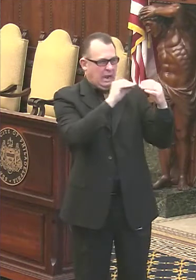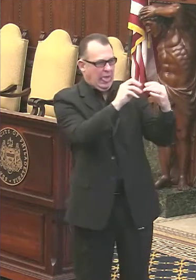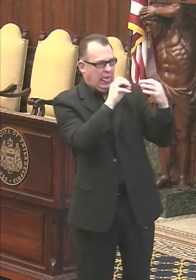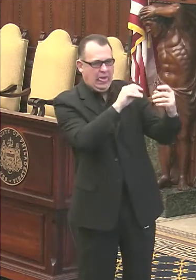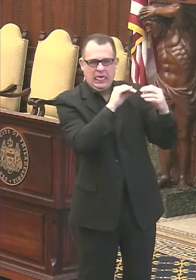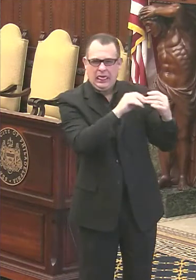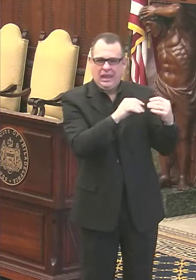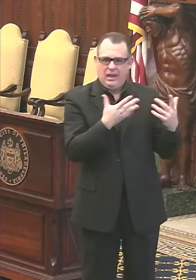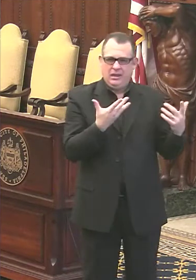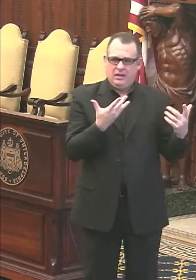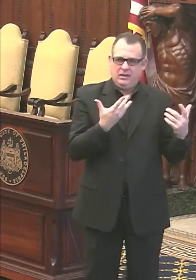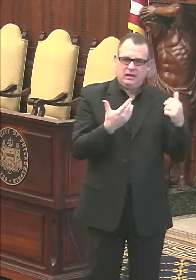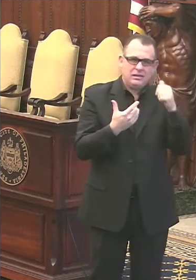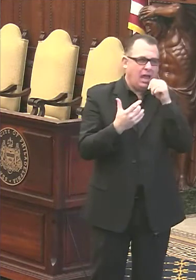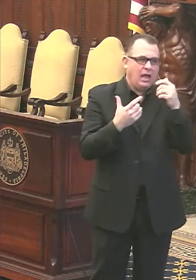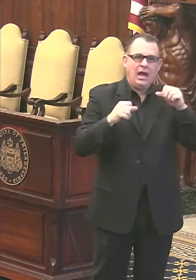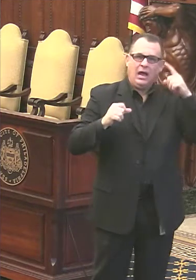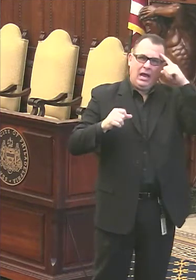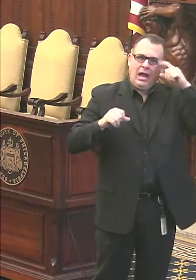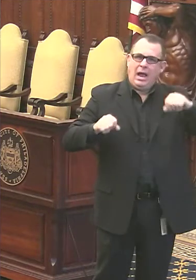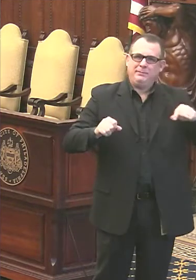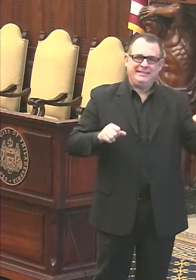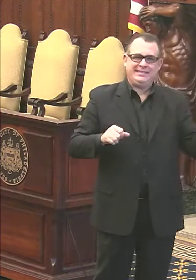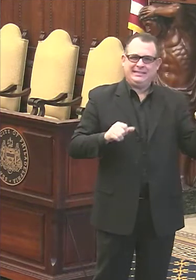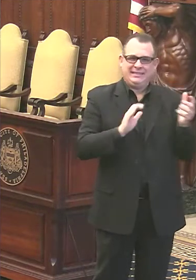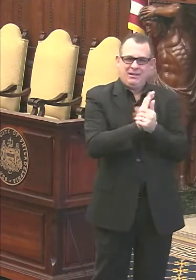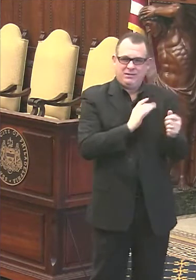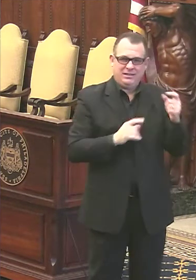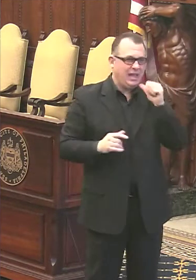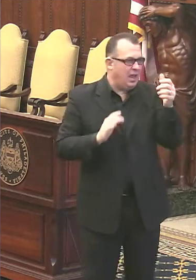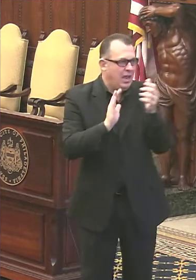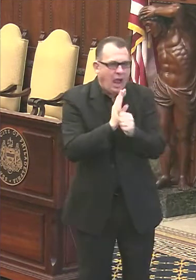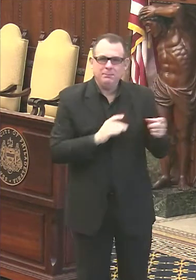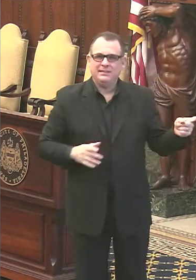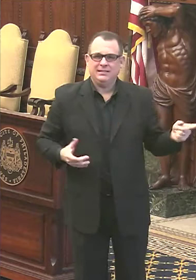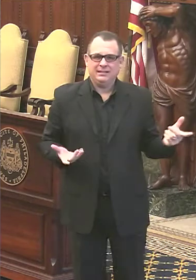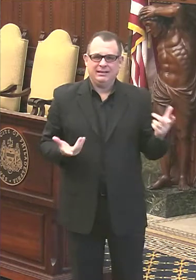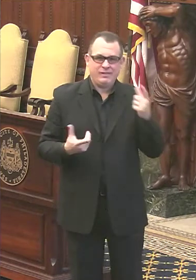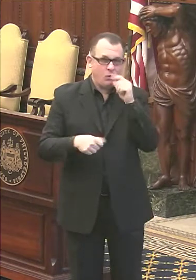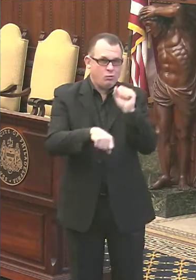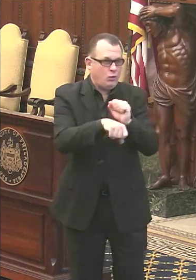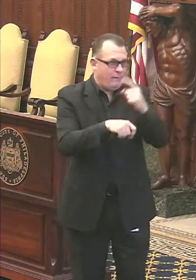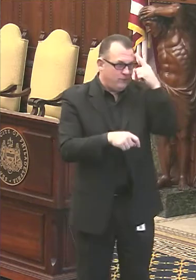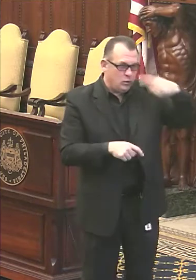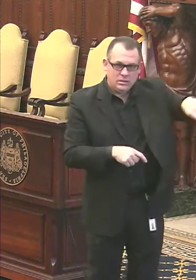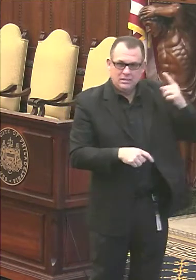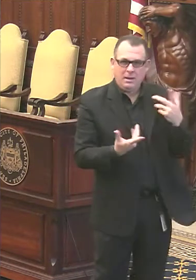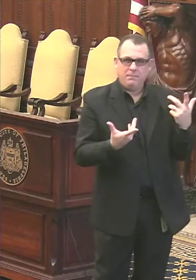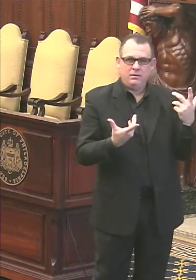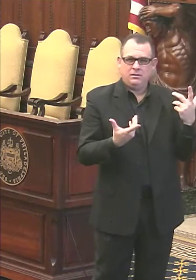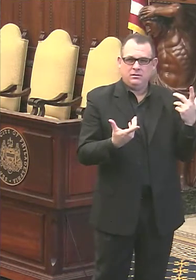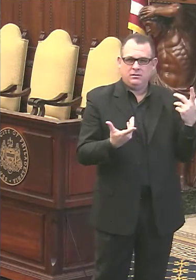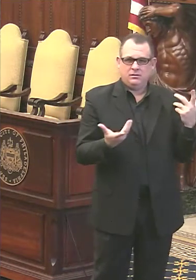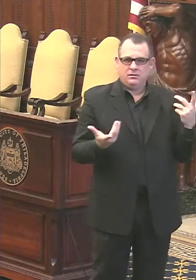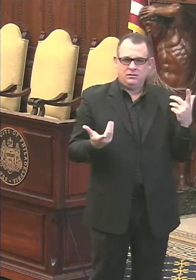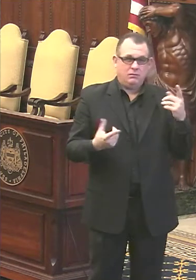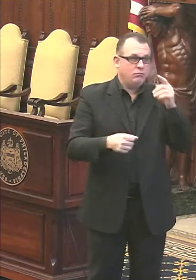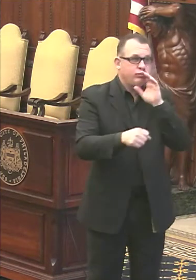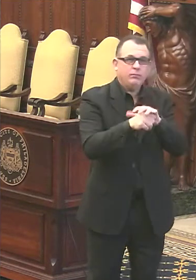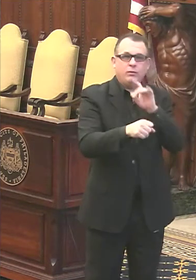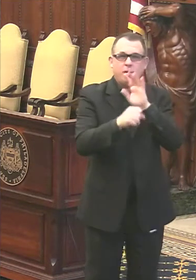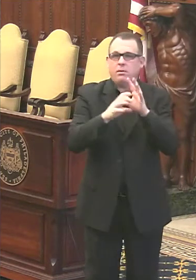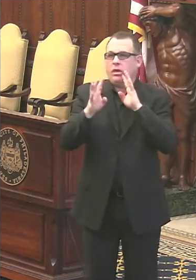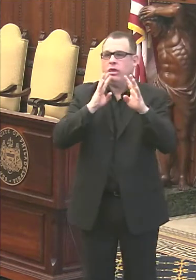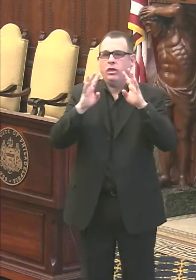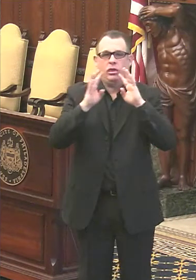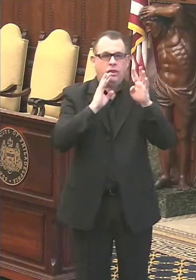of the people of him and the people who work for him, telling us one thing, doing another, not following through, not keeping promises. Uh, I suspect